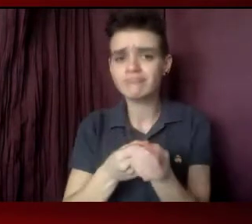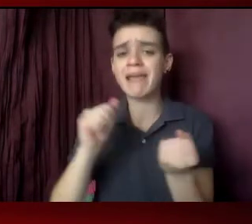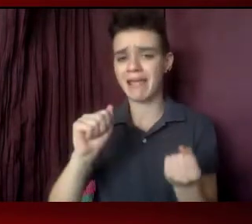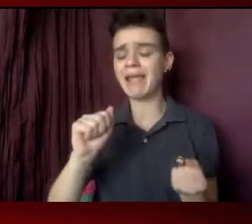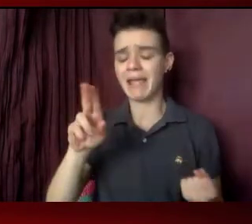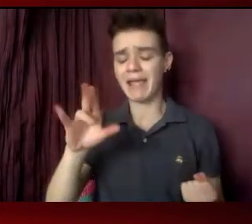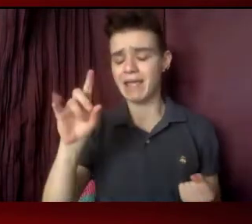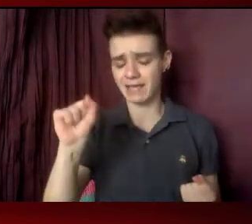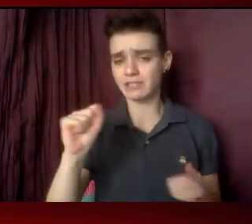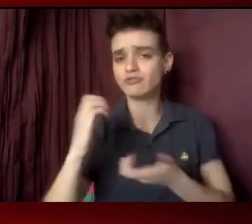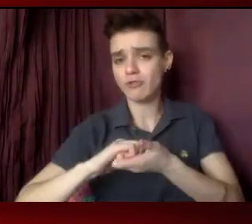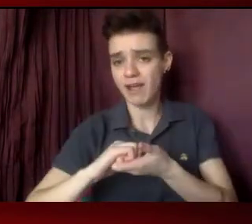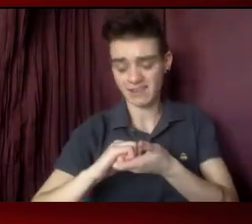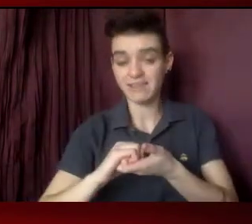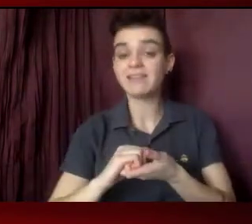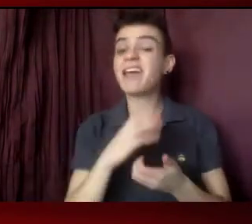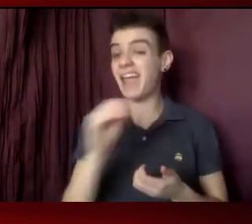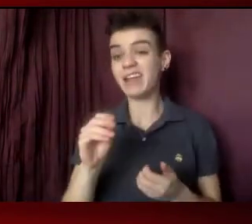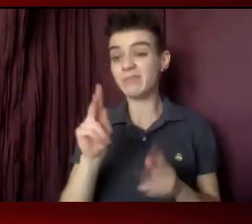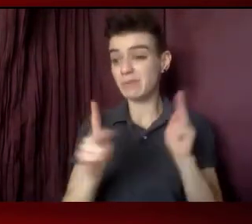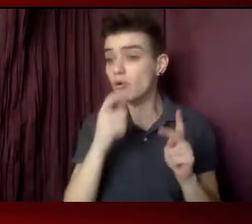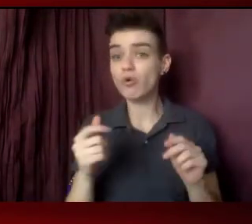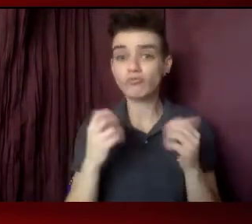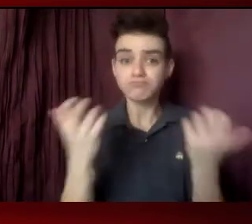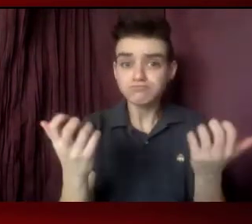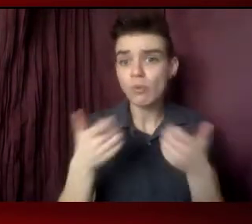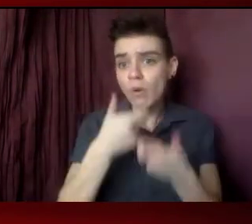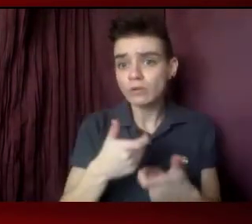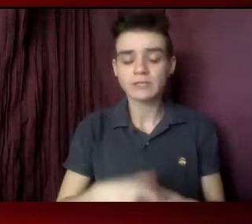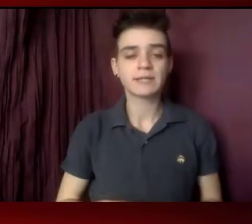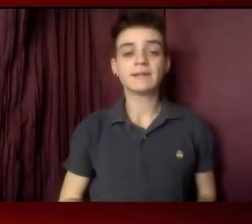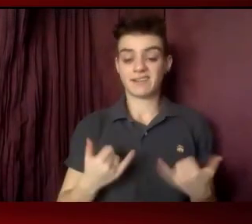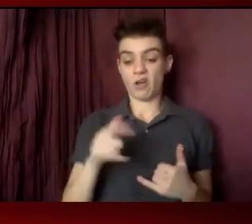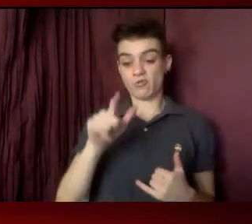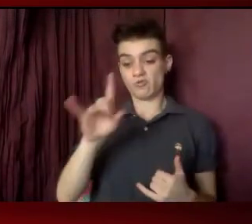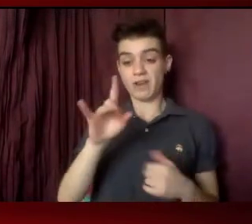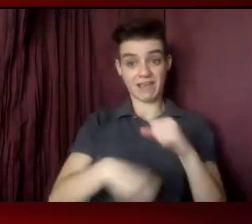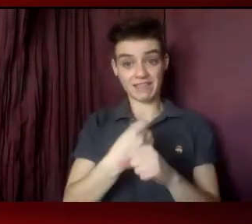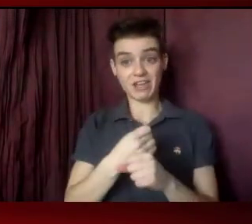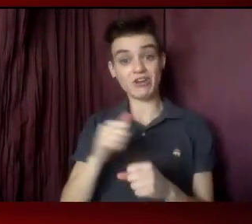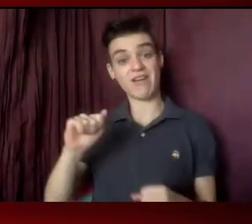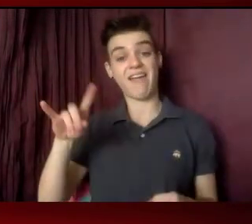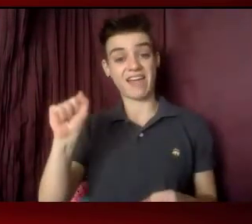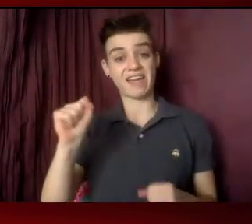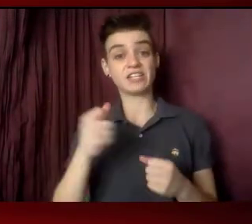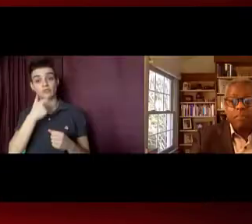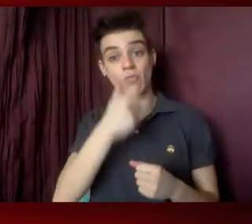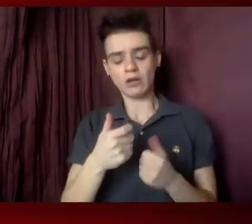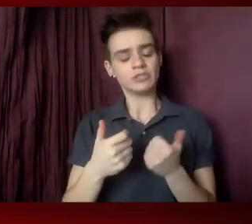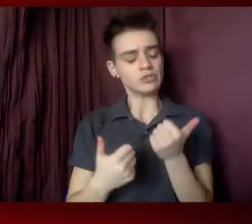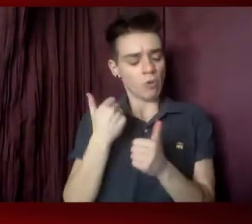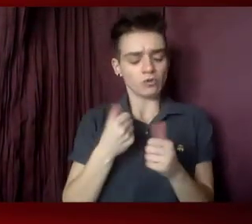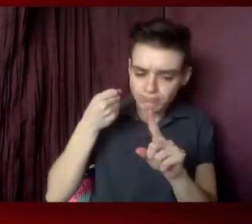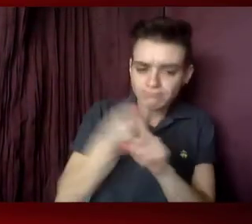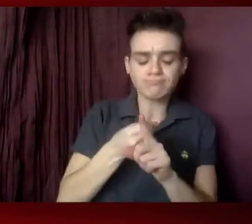partners, and the attendees of AIDS Watch. In its 28th year, AIDS Watch has grown to be the largest and most impactful grassroots